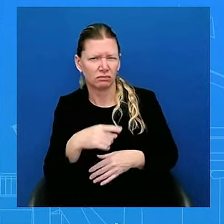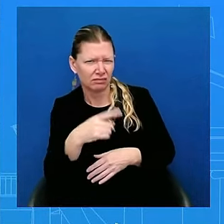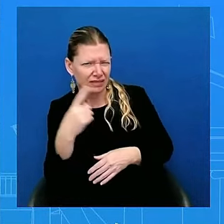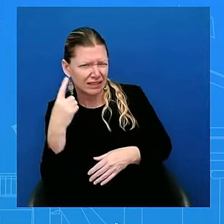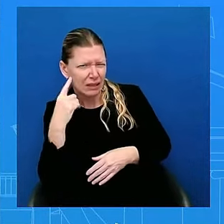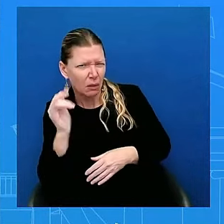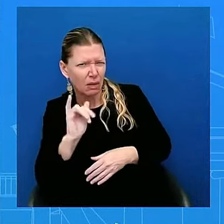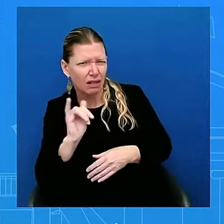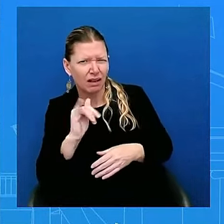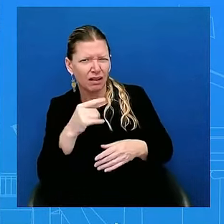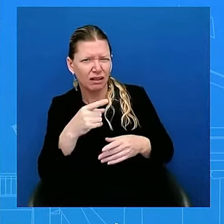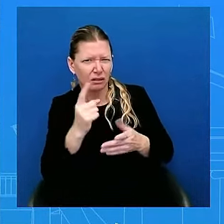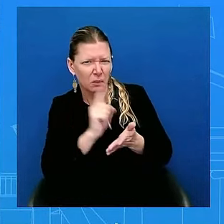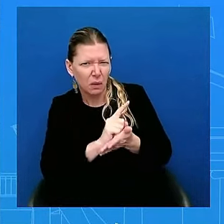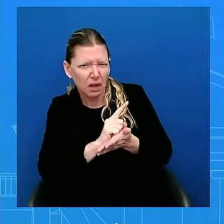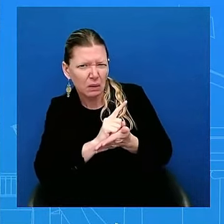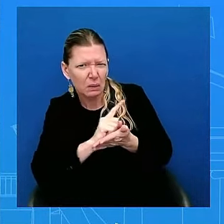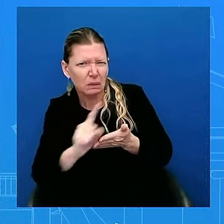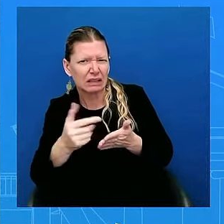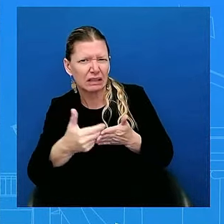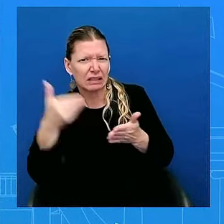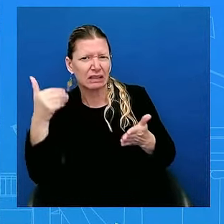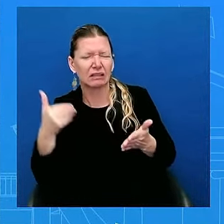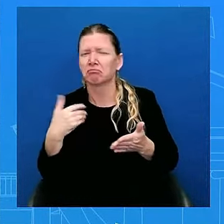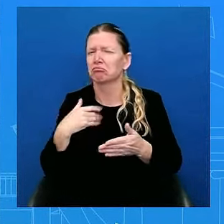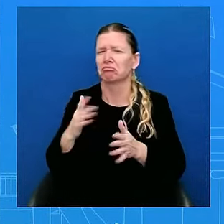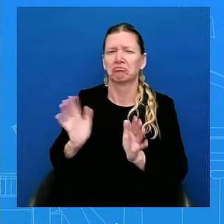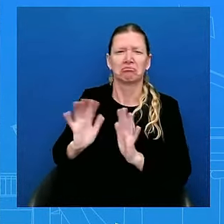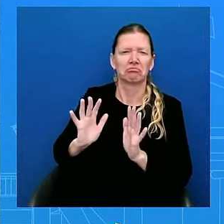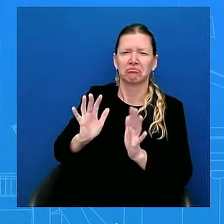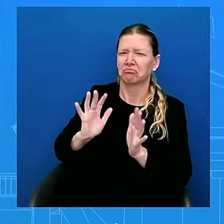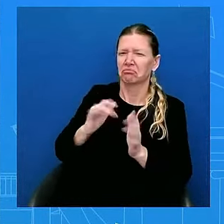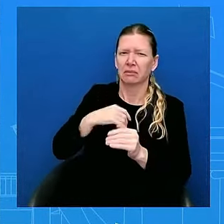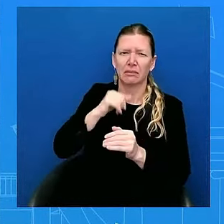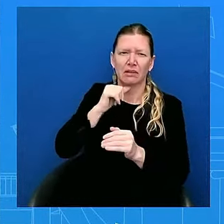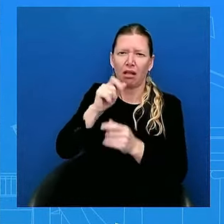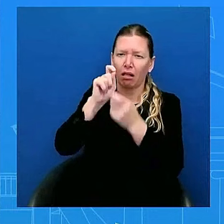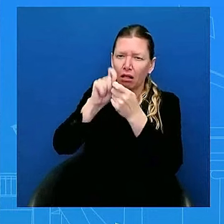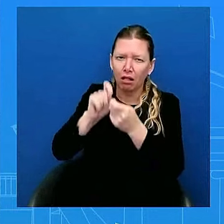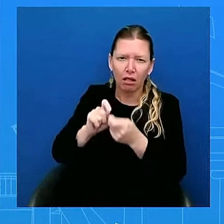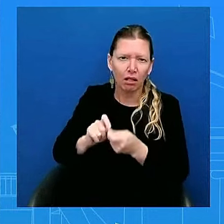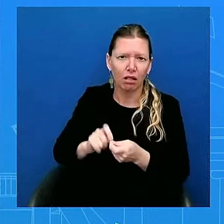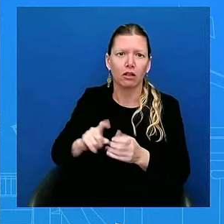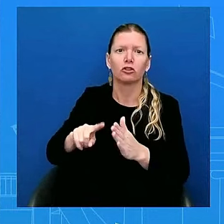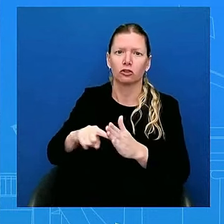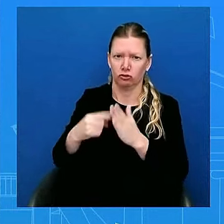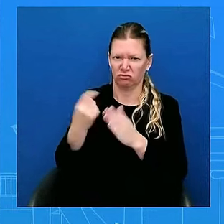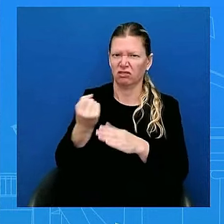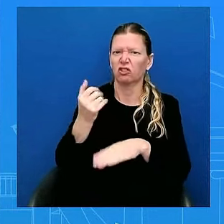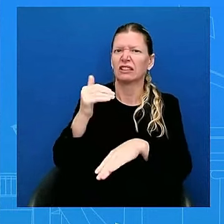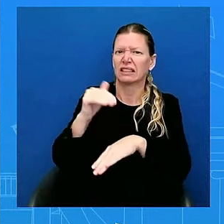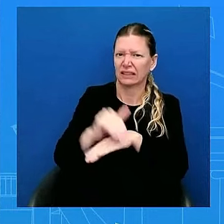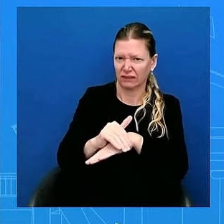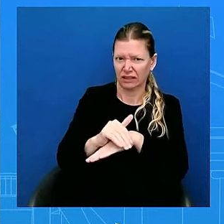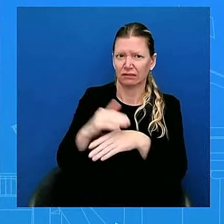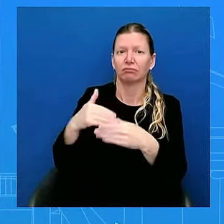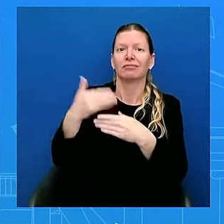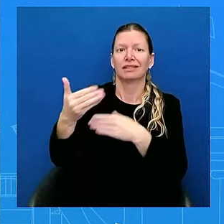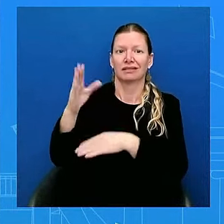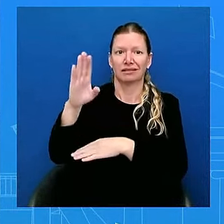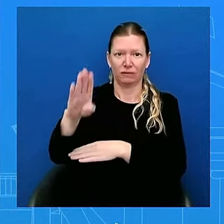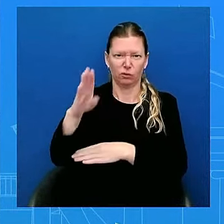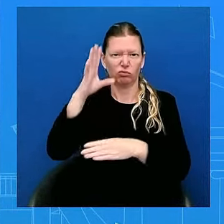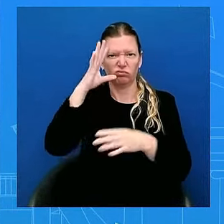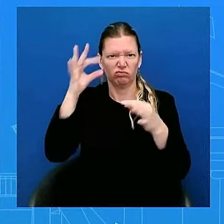specifics. It started Saturday evening. The next afternoon, which was Sunday afternoon, he made that decision.